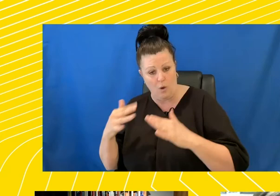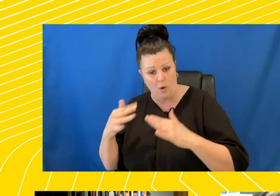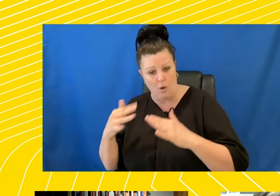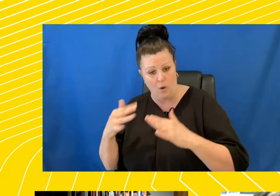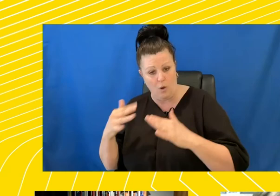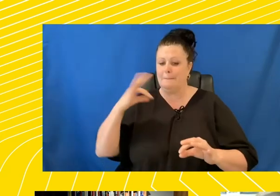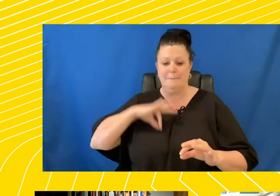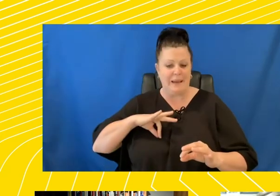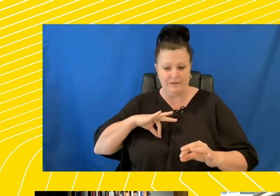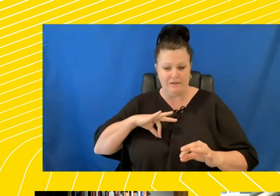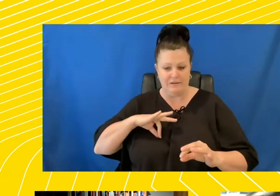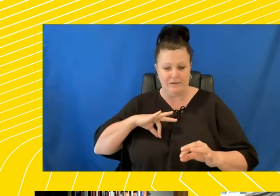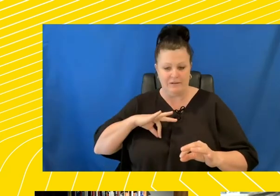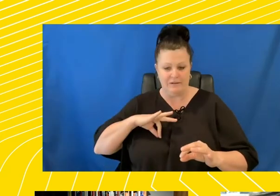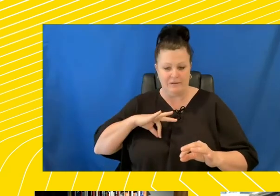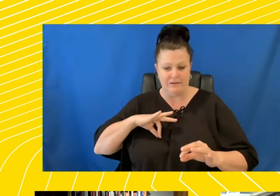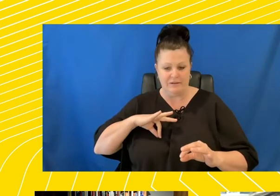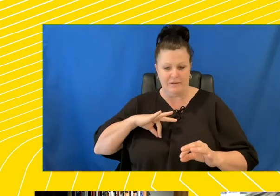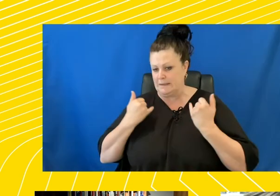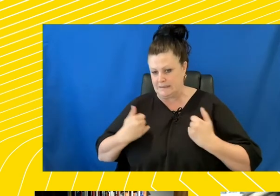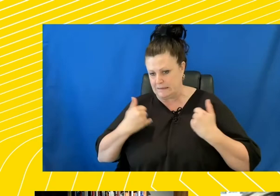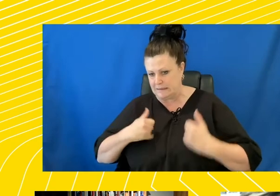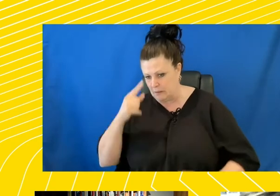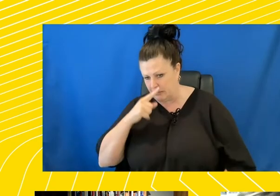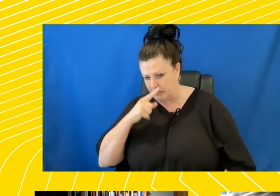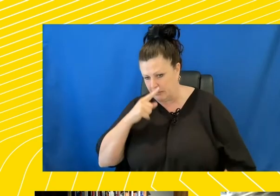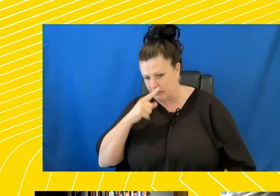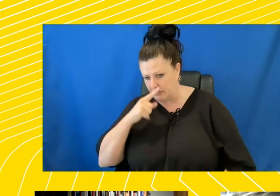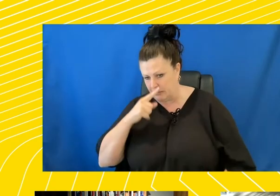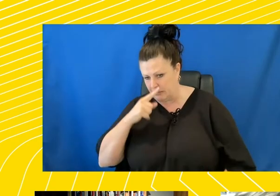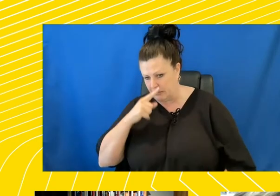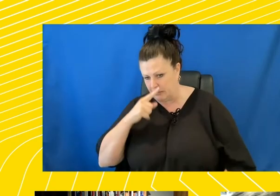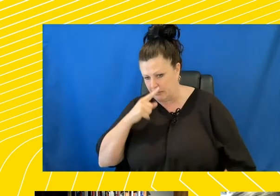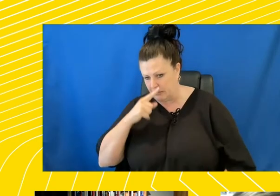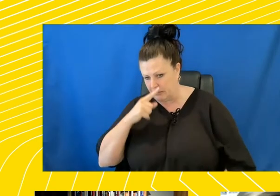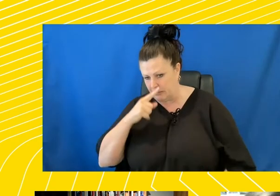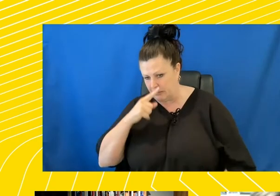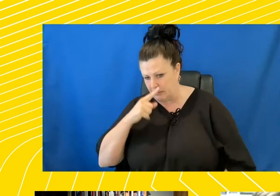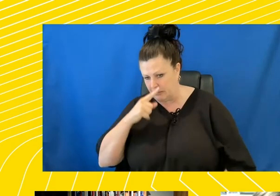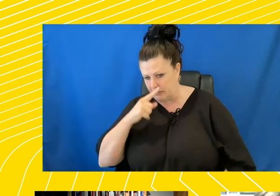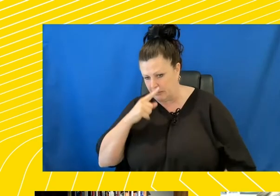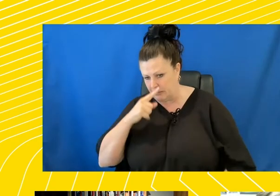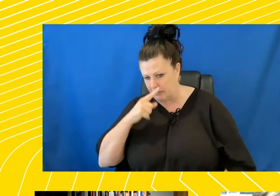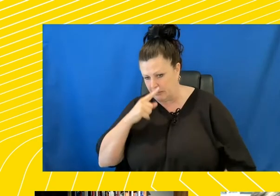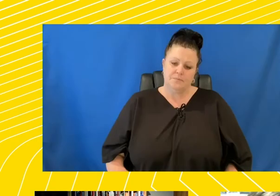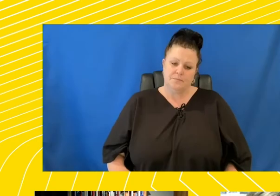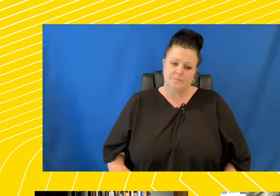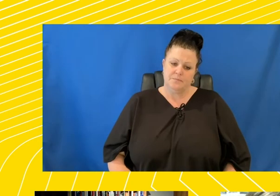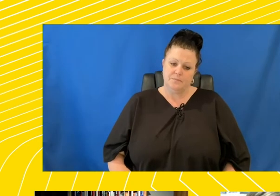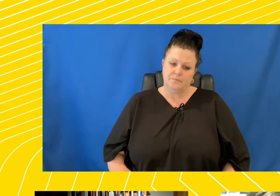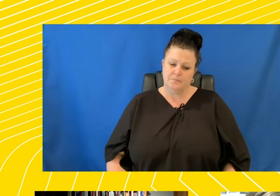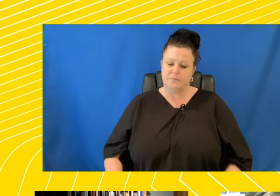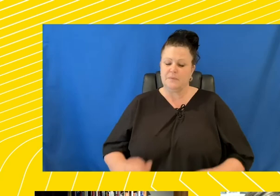for incurably sick people. So, and it's a kind of interesting, the film that